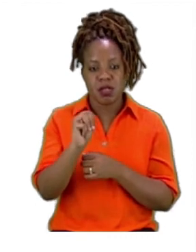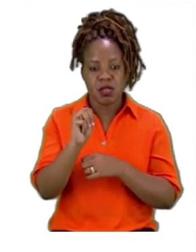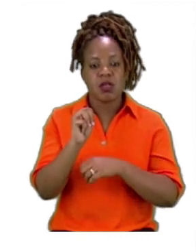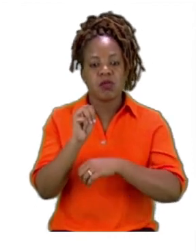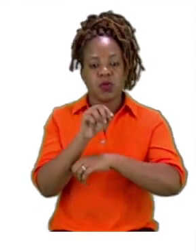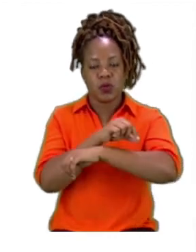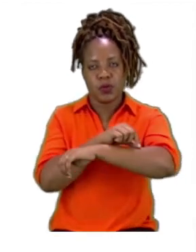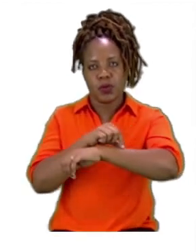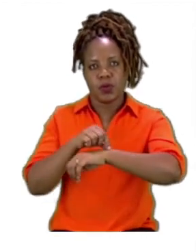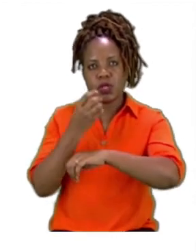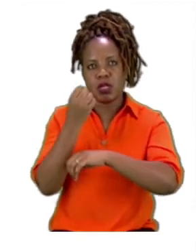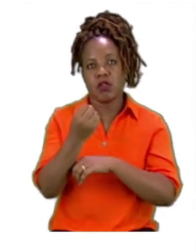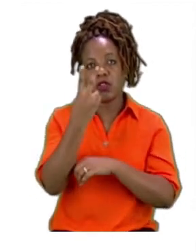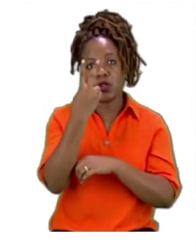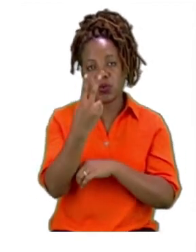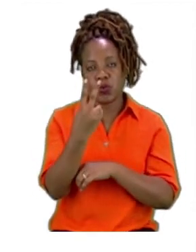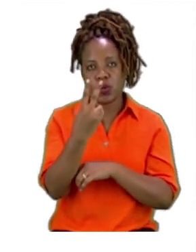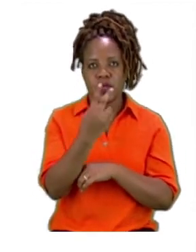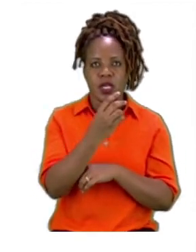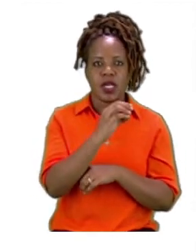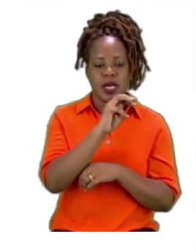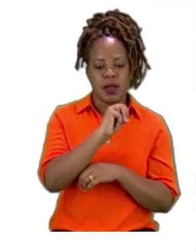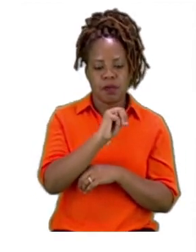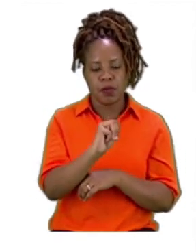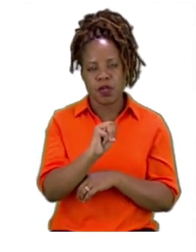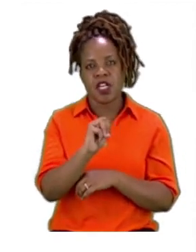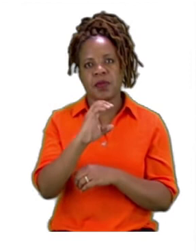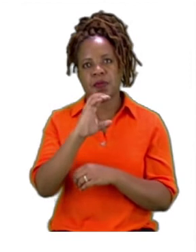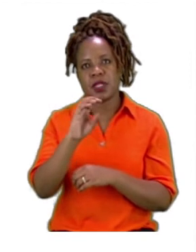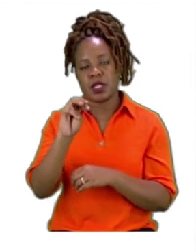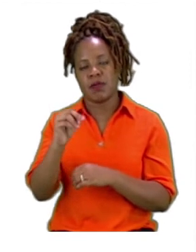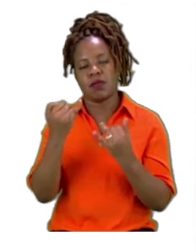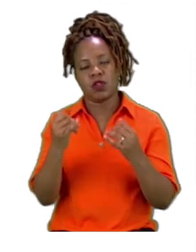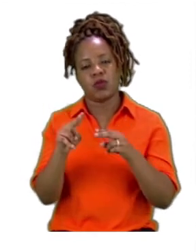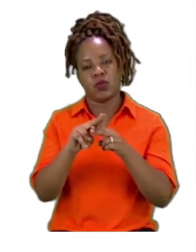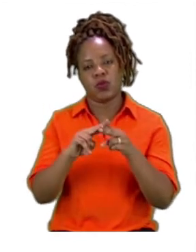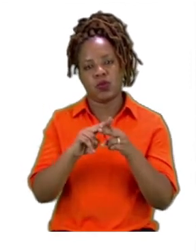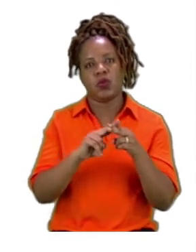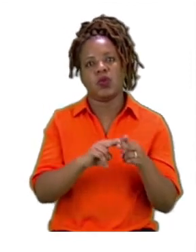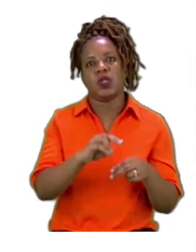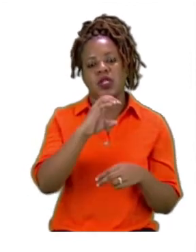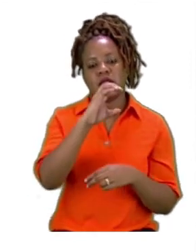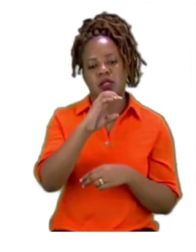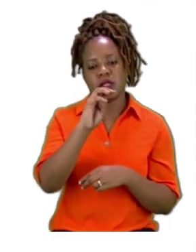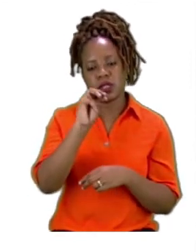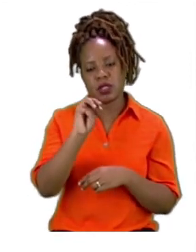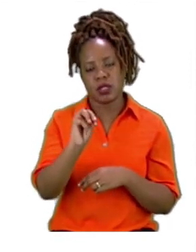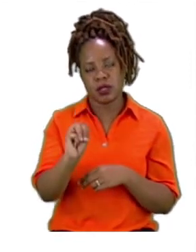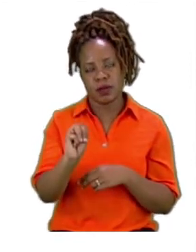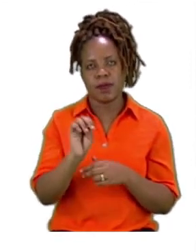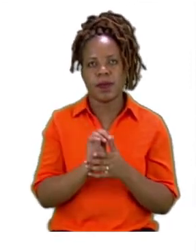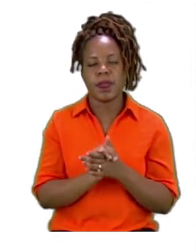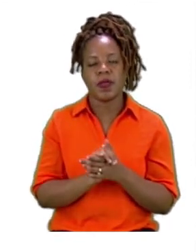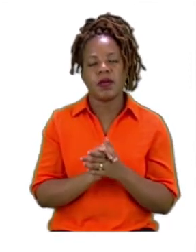question, three items that need to be measured. Now, I'm going to teach you how to measure